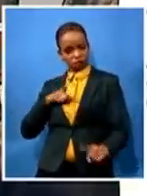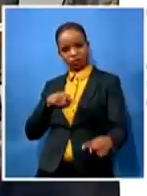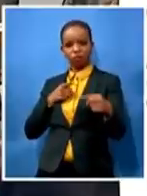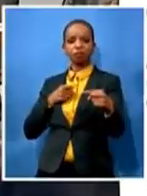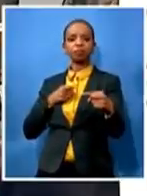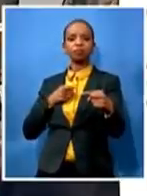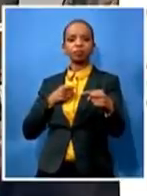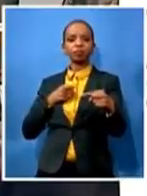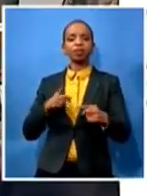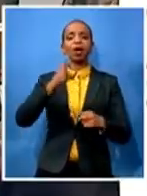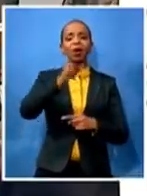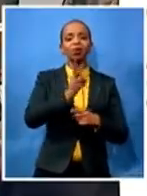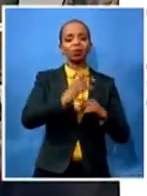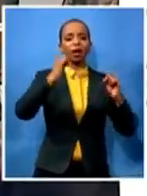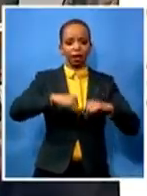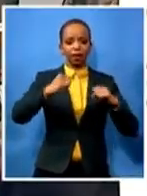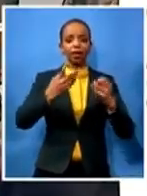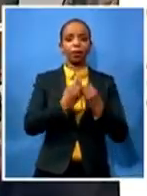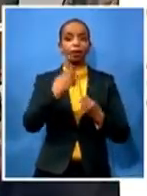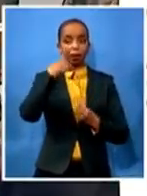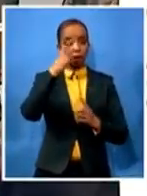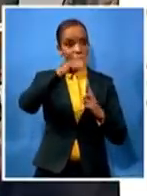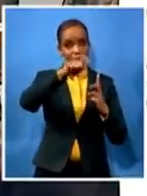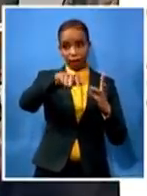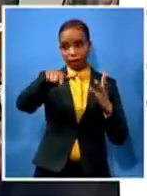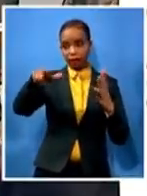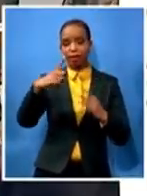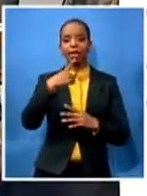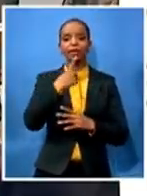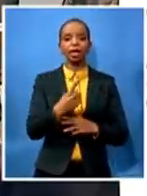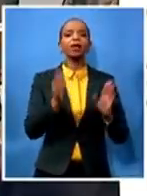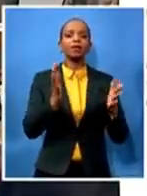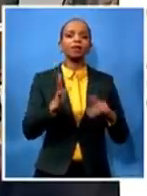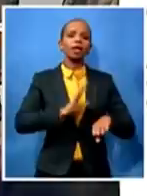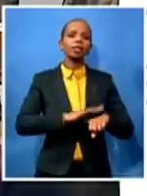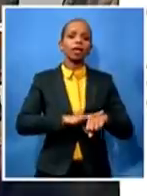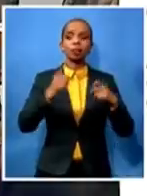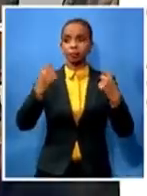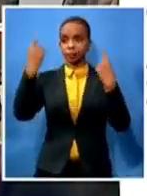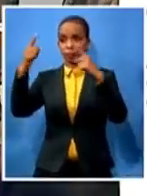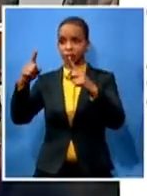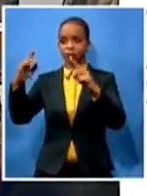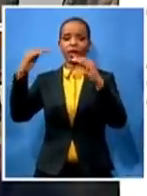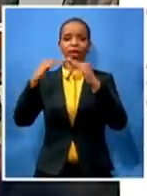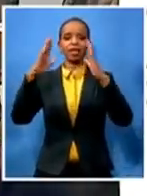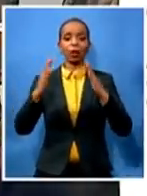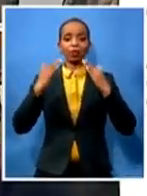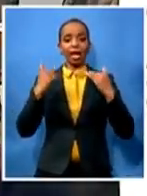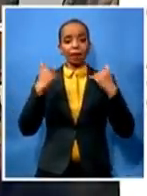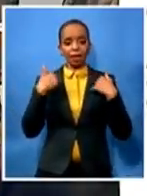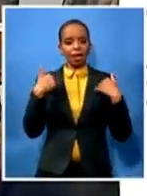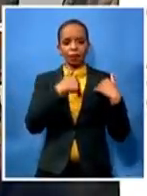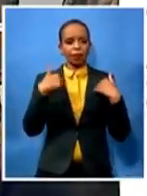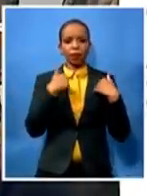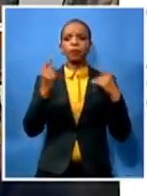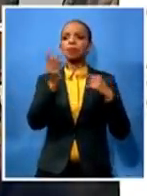instances that they when they came to the house and they met there at the house in my absence knowing very well chair that i'm actually